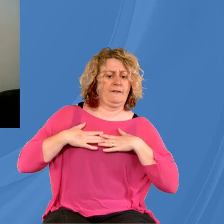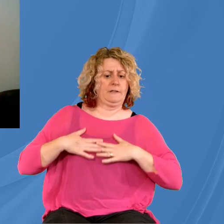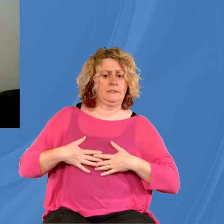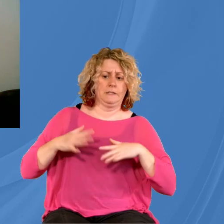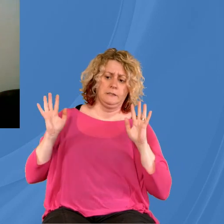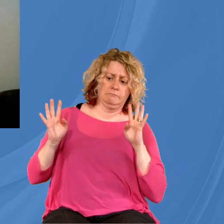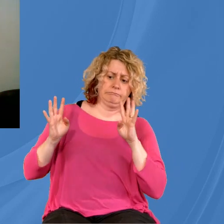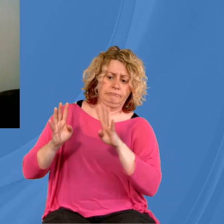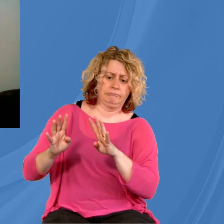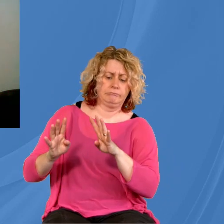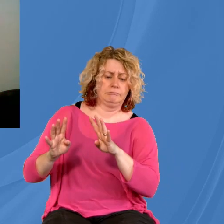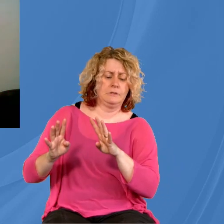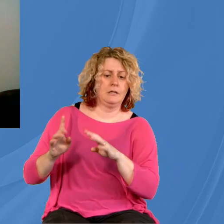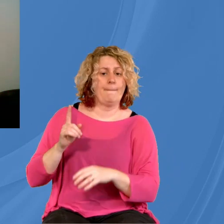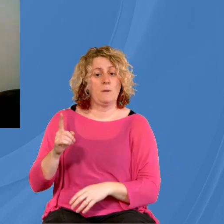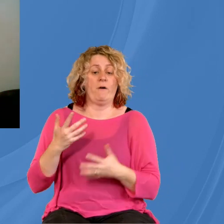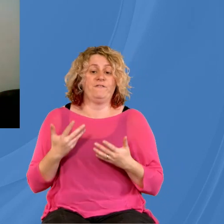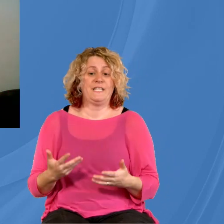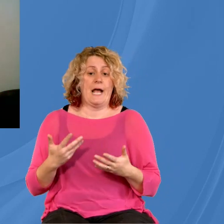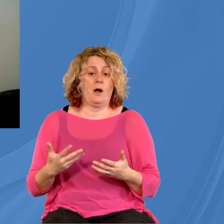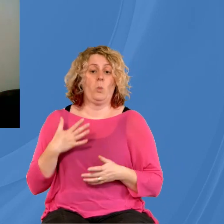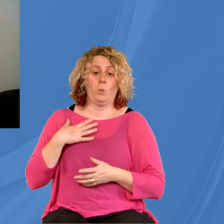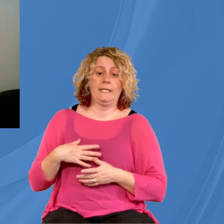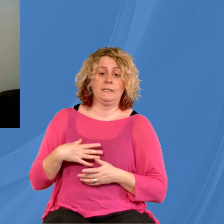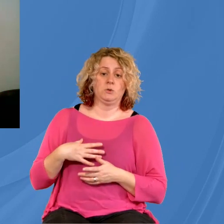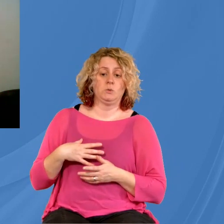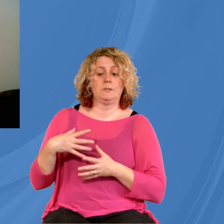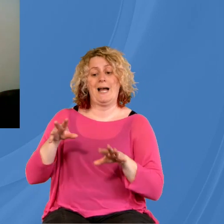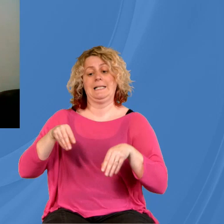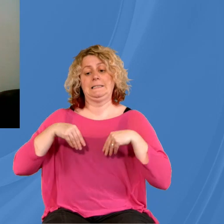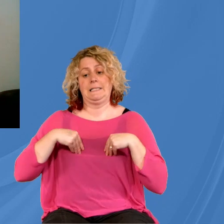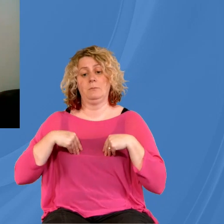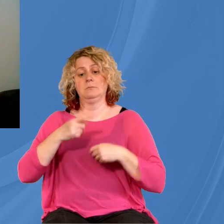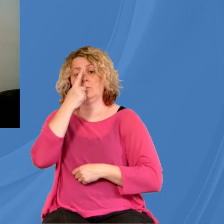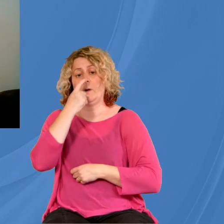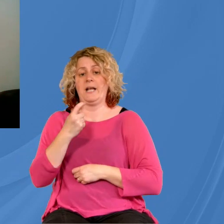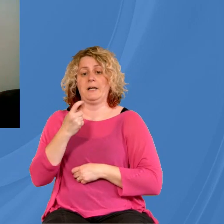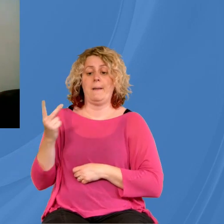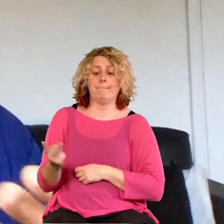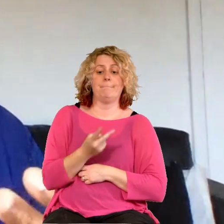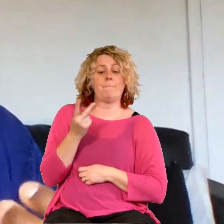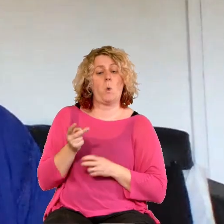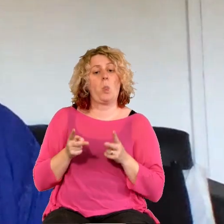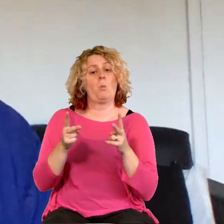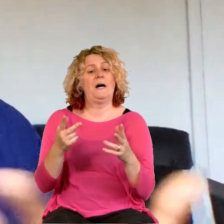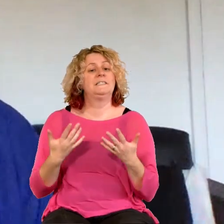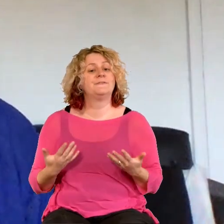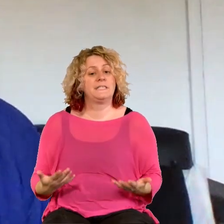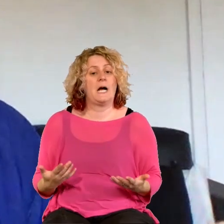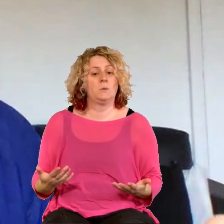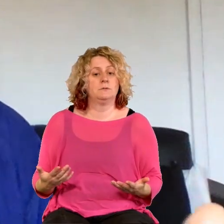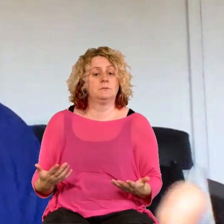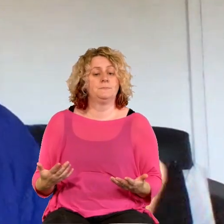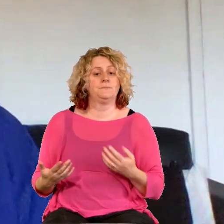allow that to substitute us being able to gather together and we should endeavor to do our